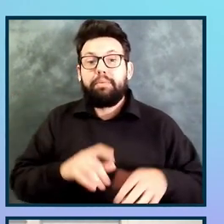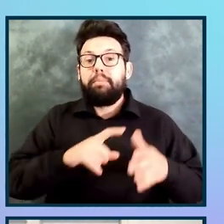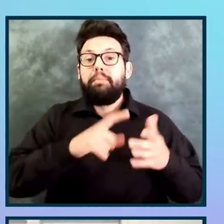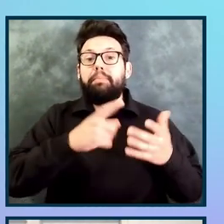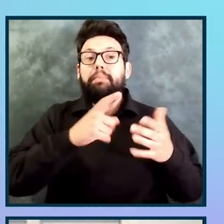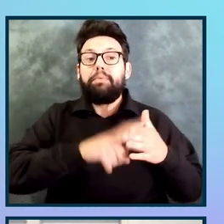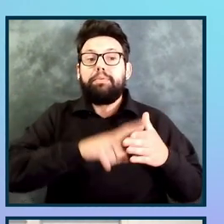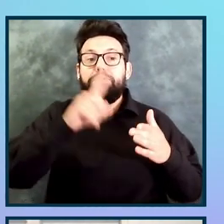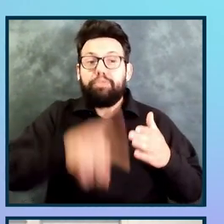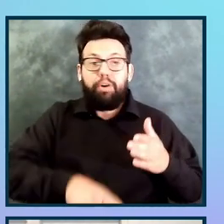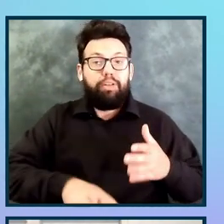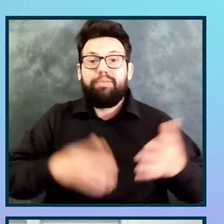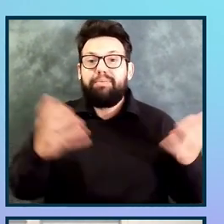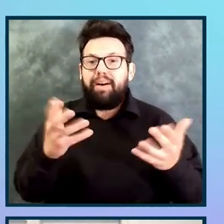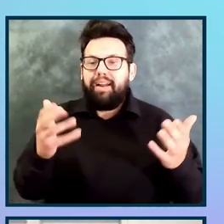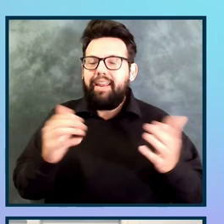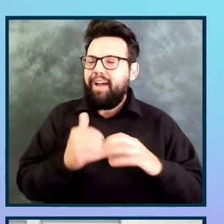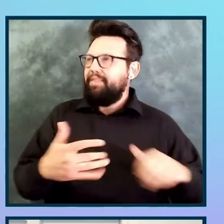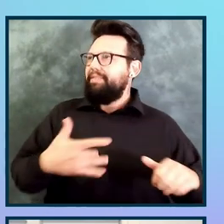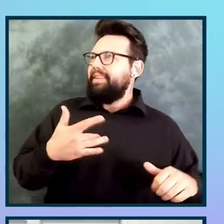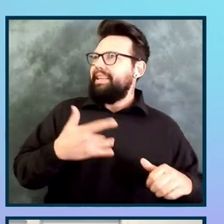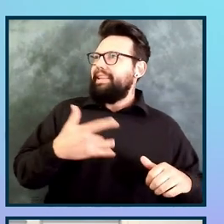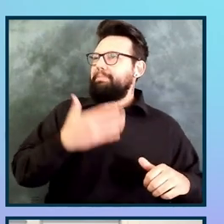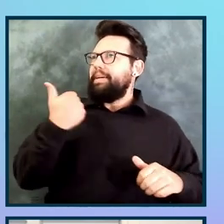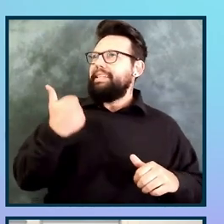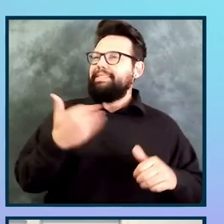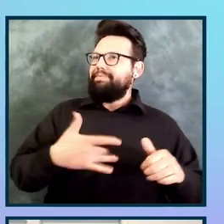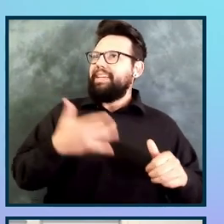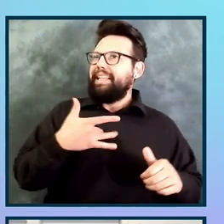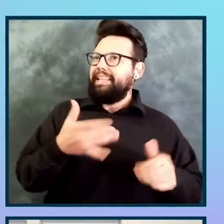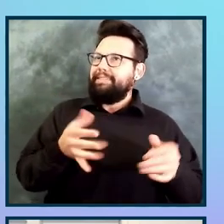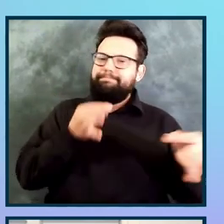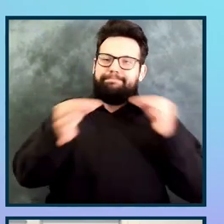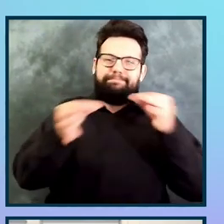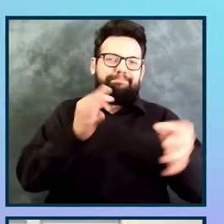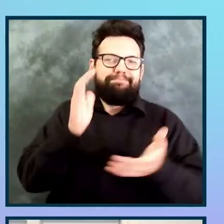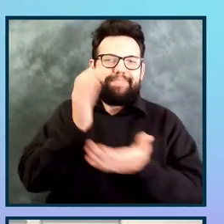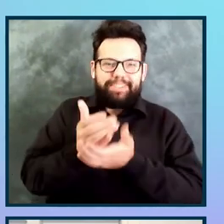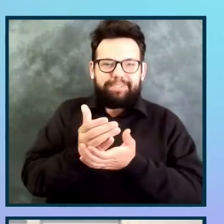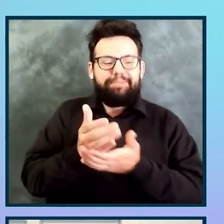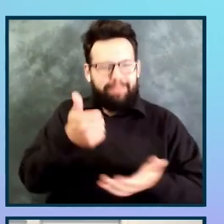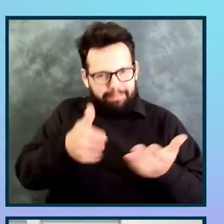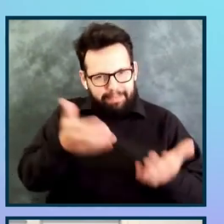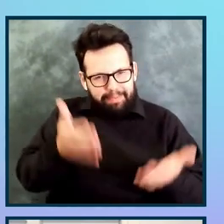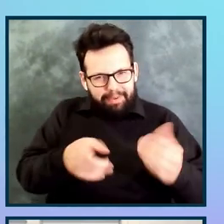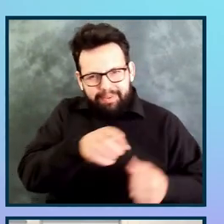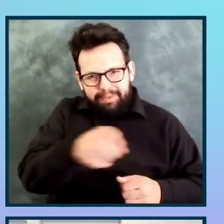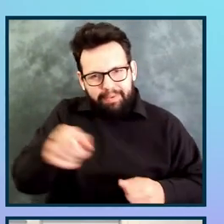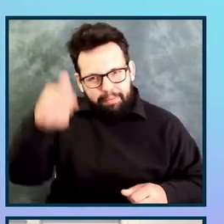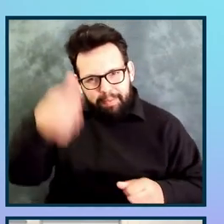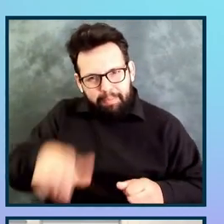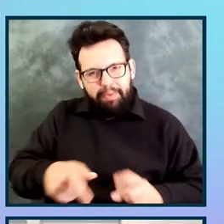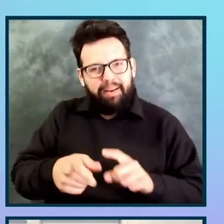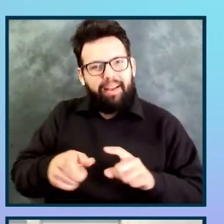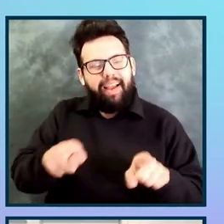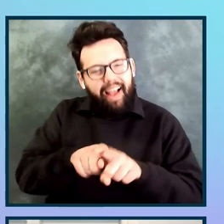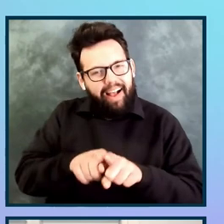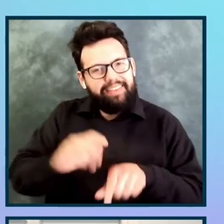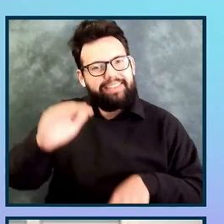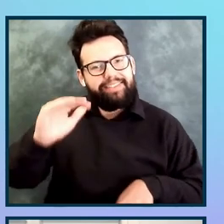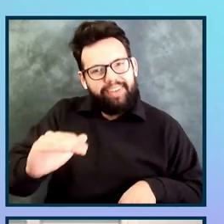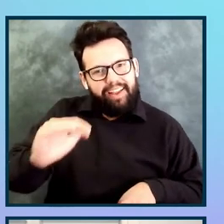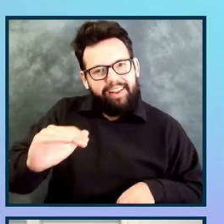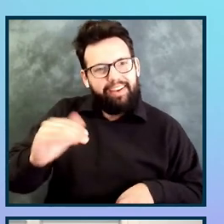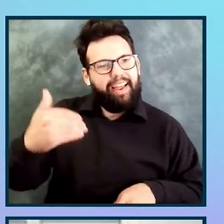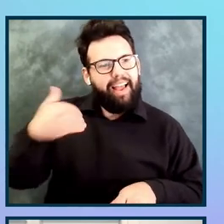snapshot of two children holding a parachute. I don't know if any of you remember from childhood, perhaps, where you had a